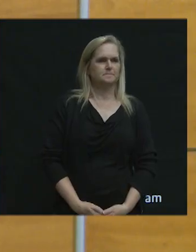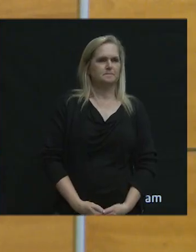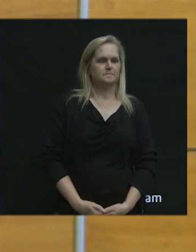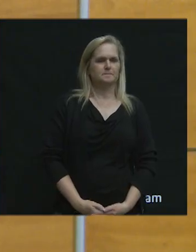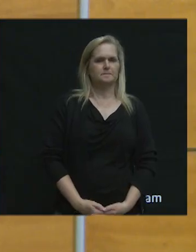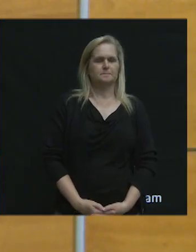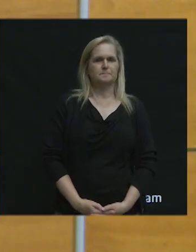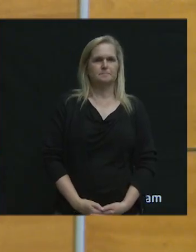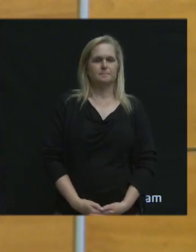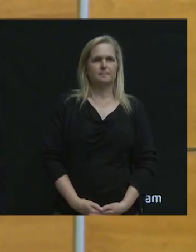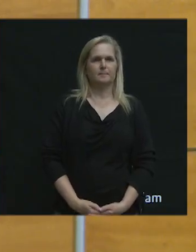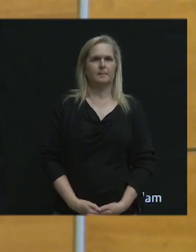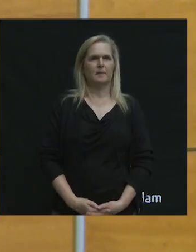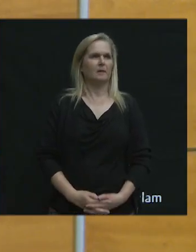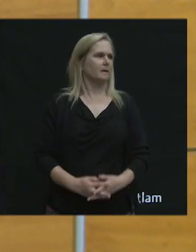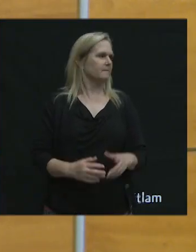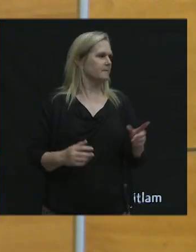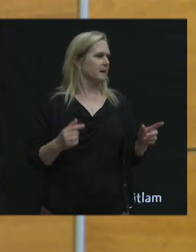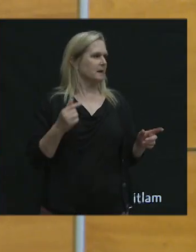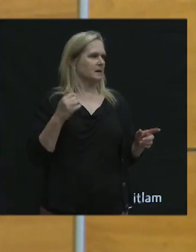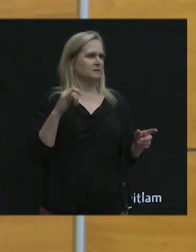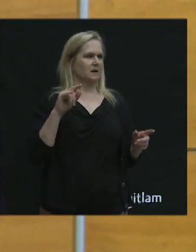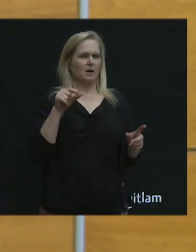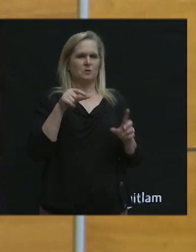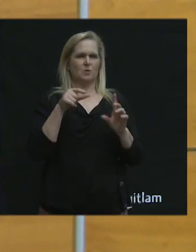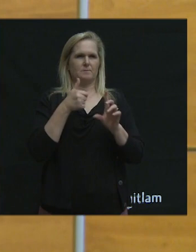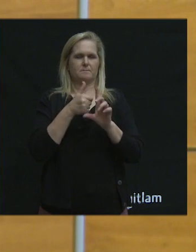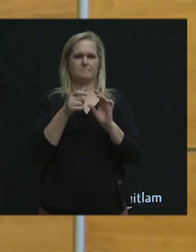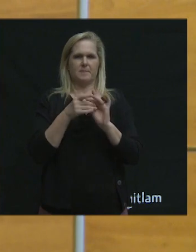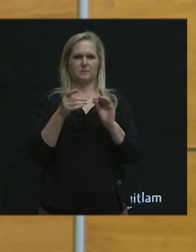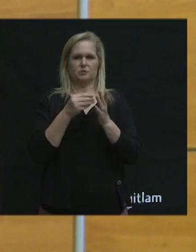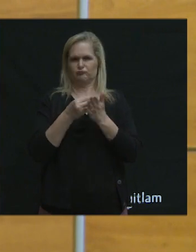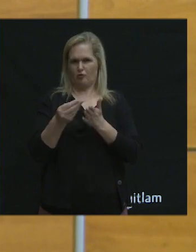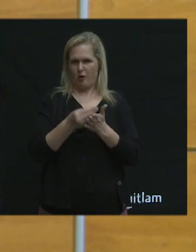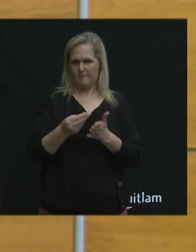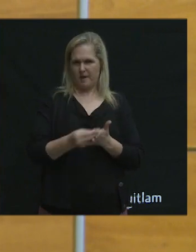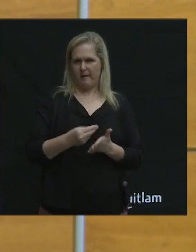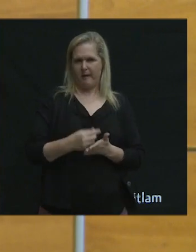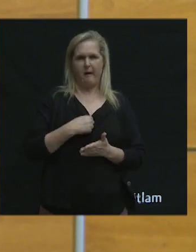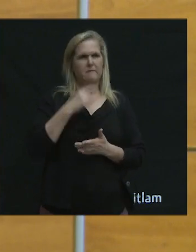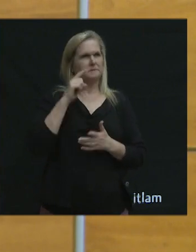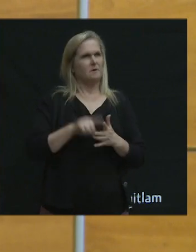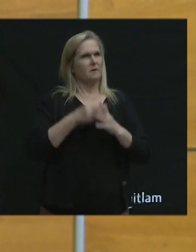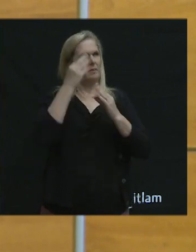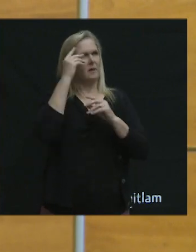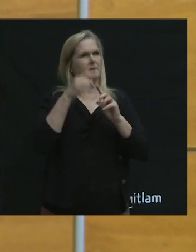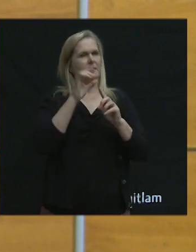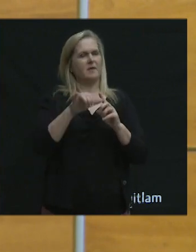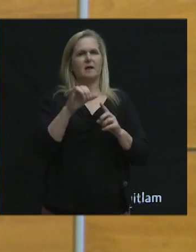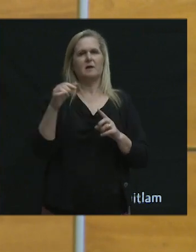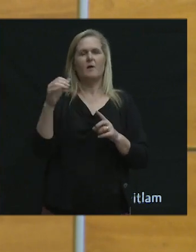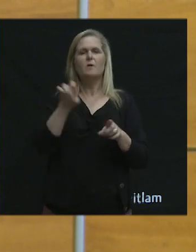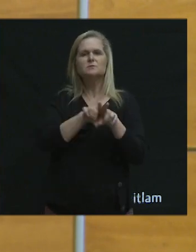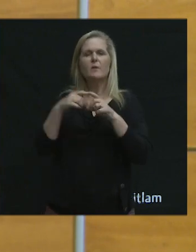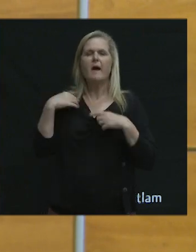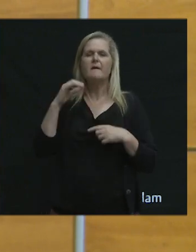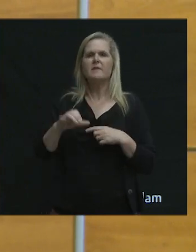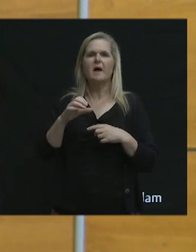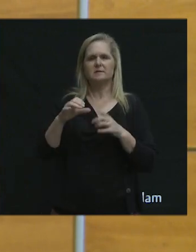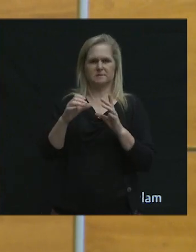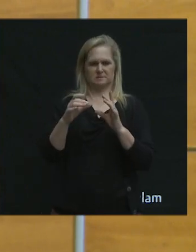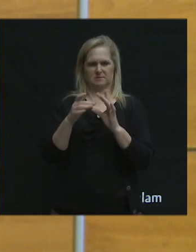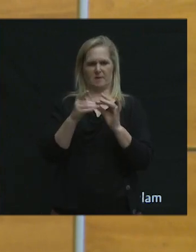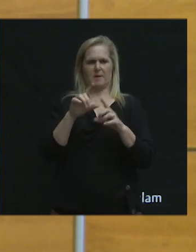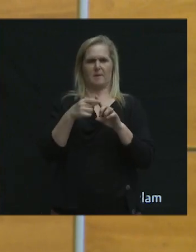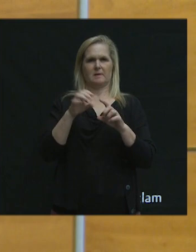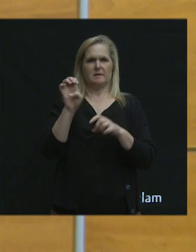I mean, Gina, you had mentioned shopping, which kind of got me thinking about it. There was a couple of references to e-cargo bikes and entirely